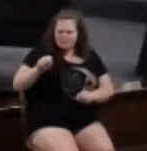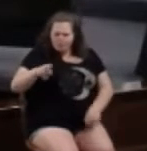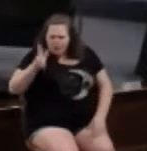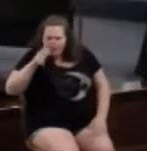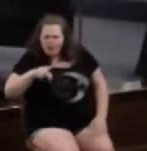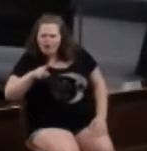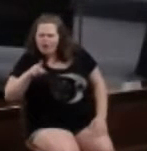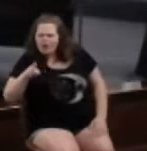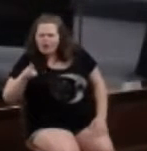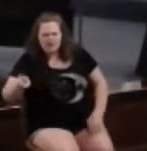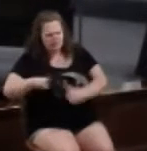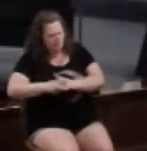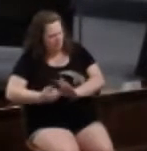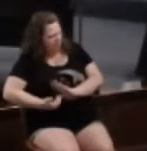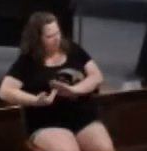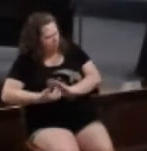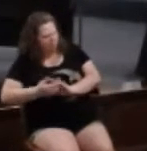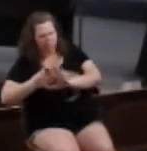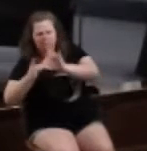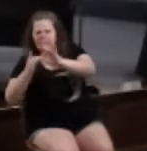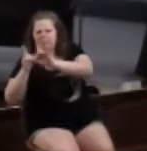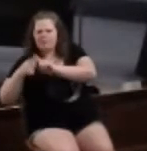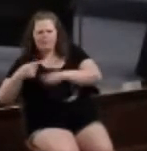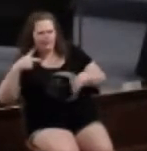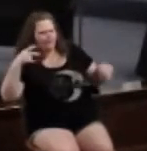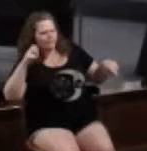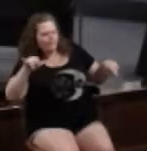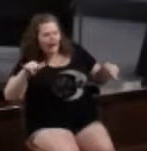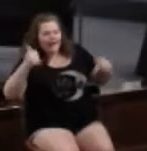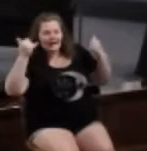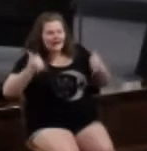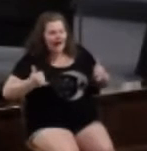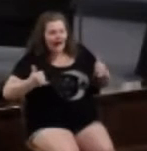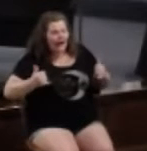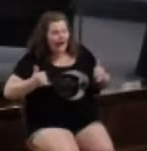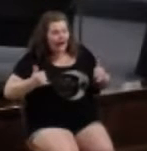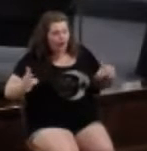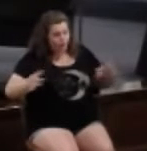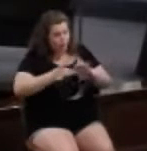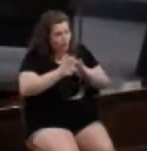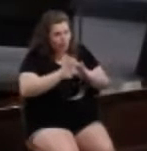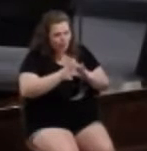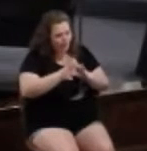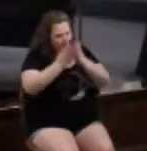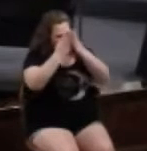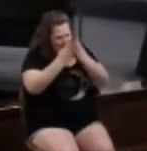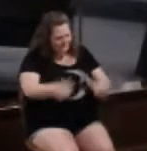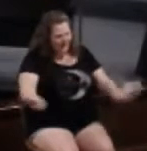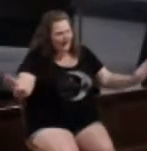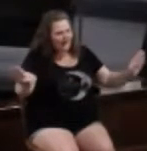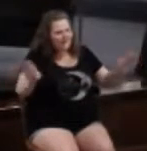about this. And he starts grumbling to other people about Penny. And now we don't have unity. We have God's house divided.